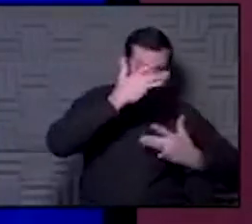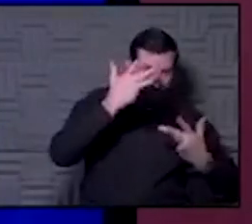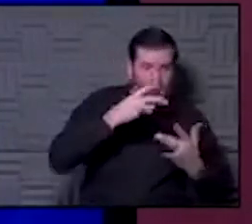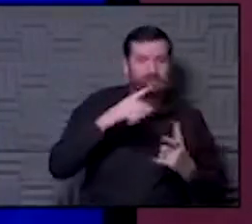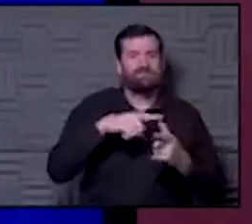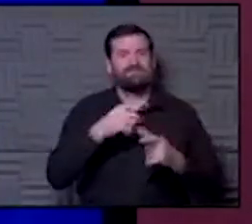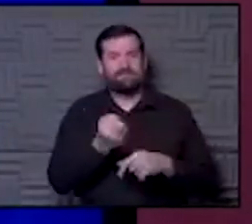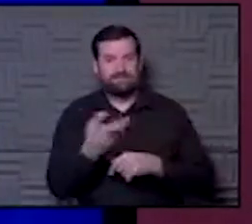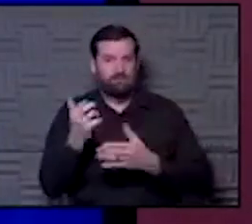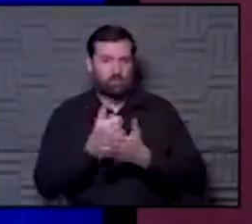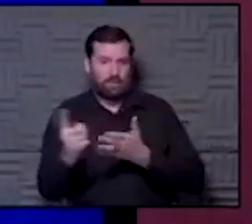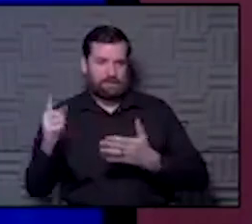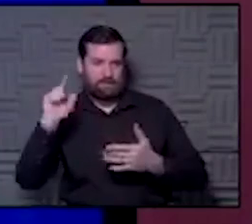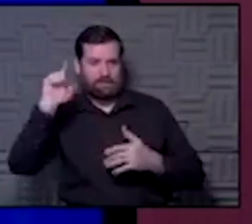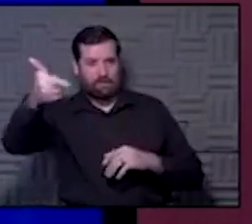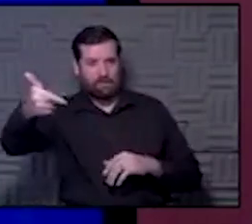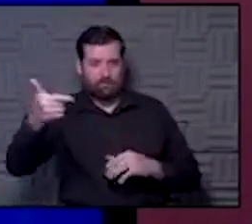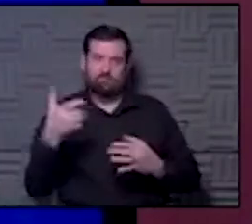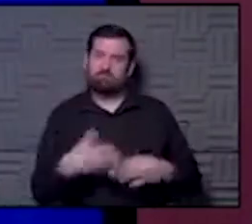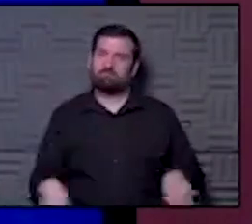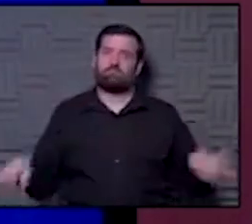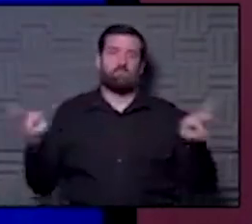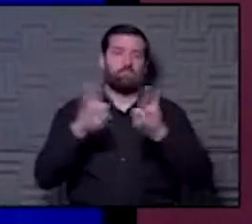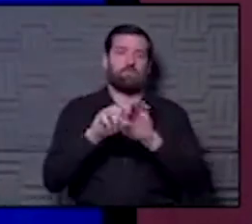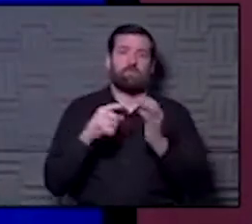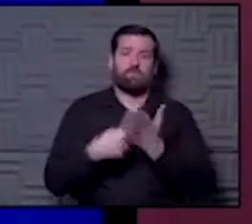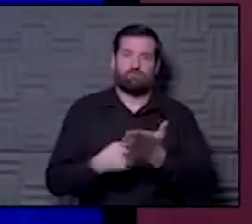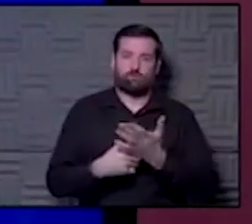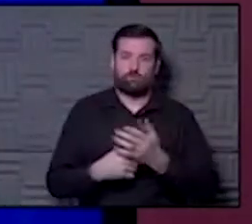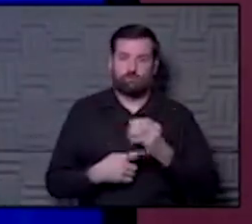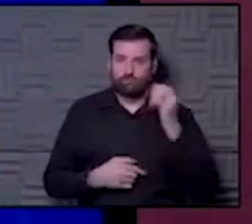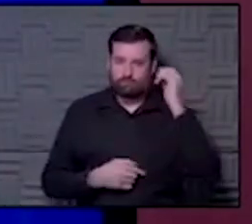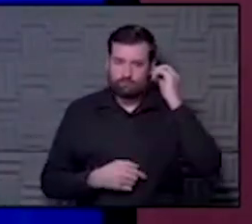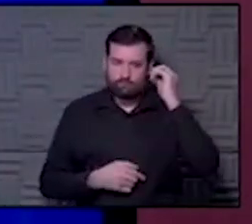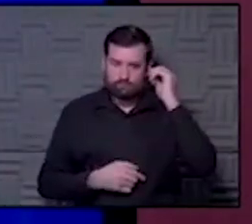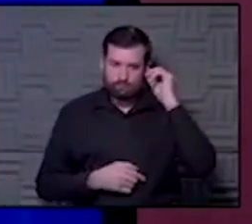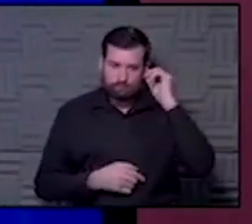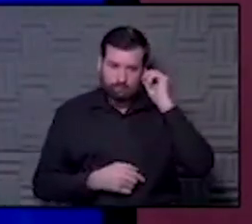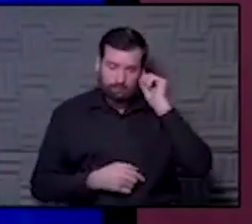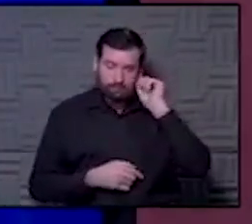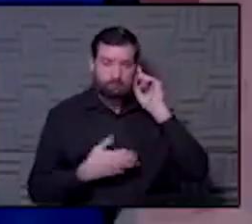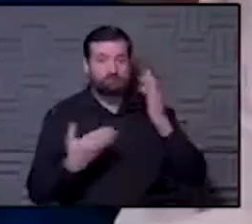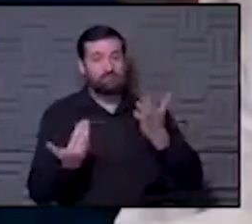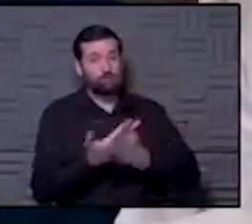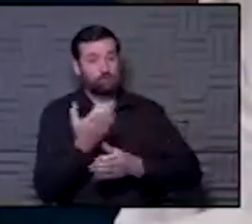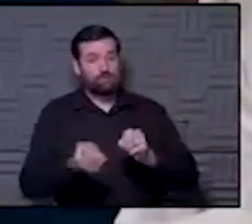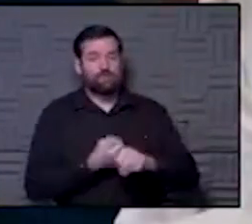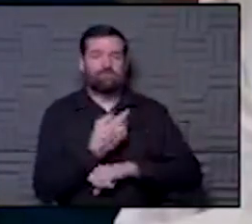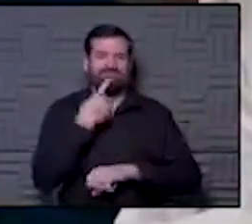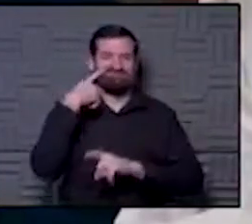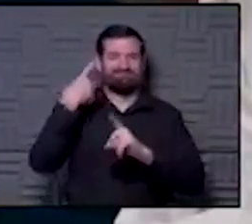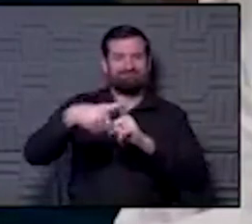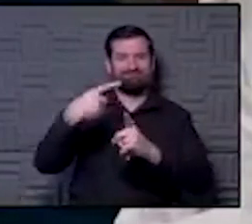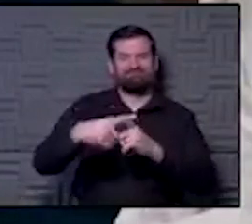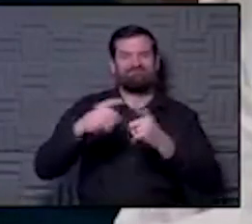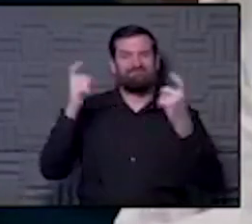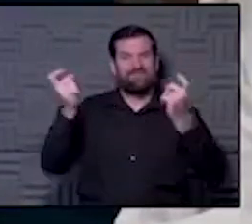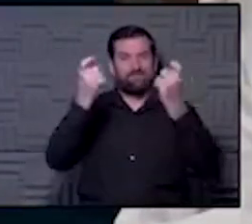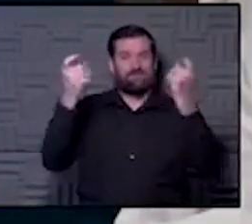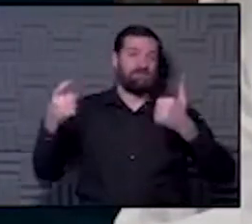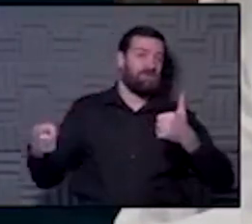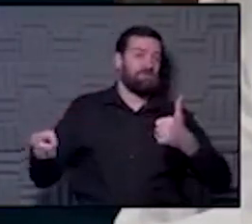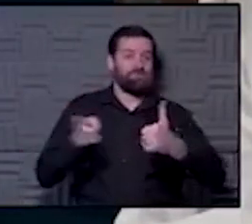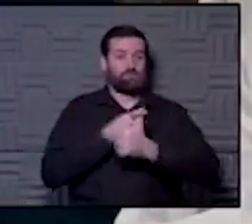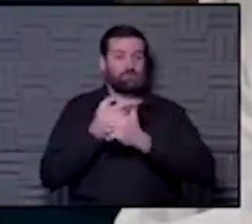weeks later. So it'll really be an important conversation to have. Hey, New Year's holds promise. And that's why we're celebrating the first